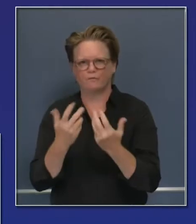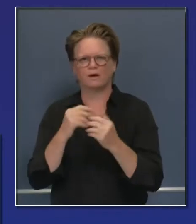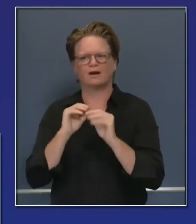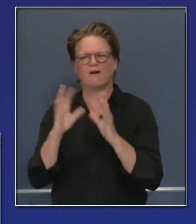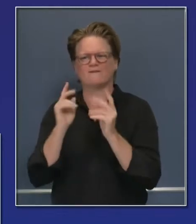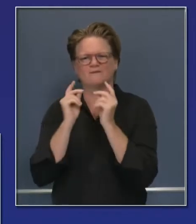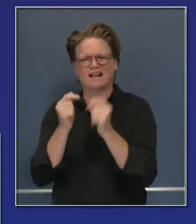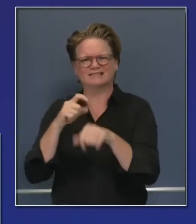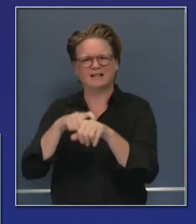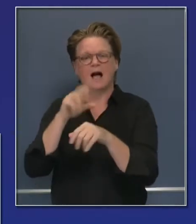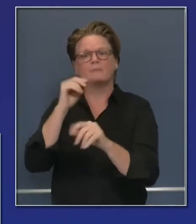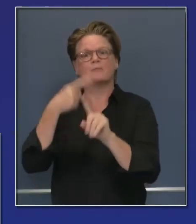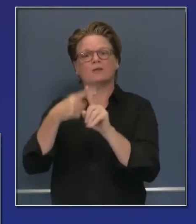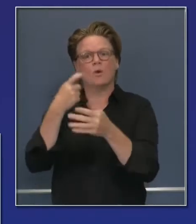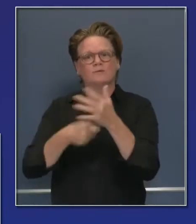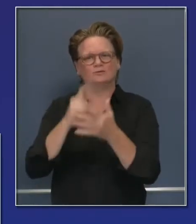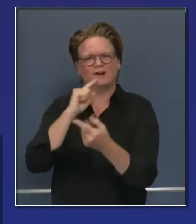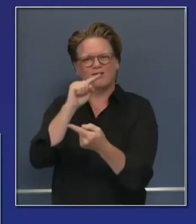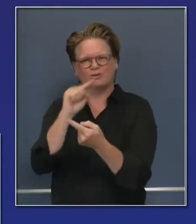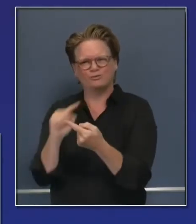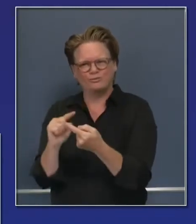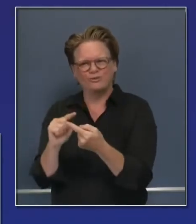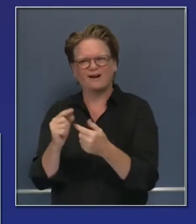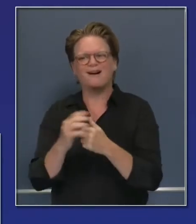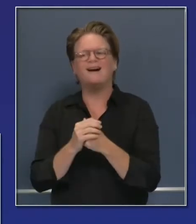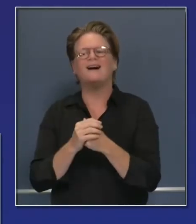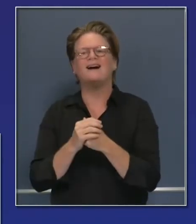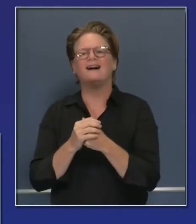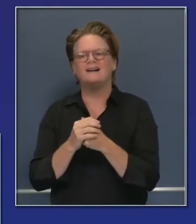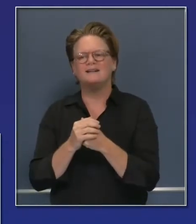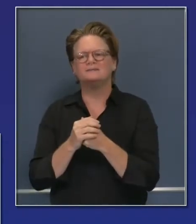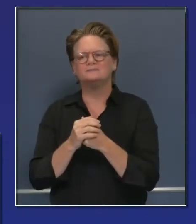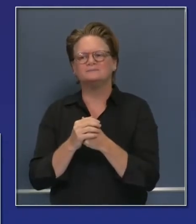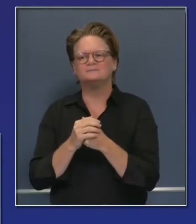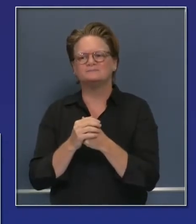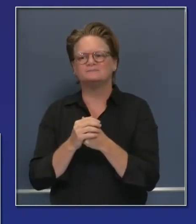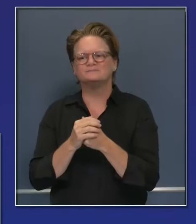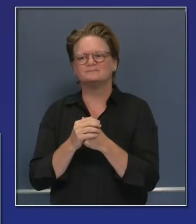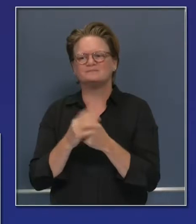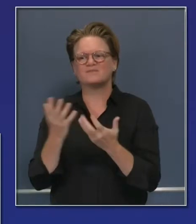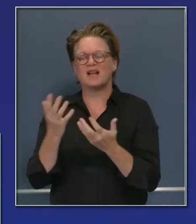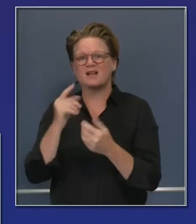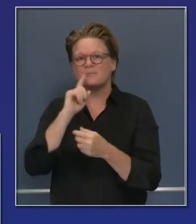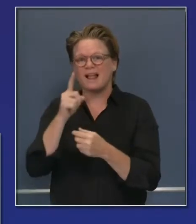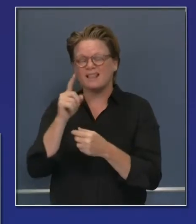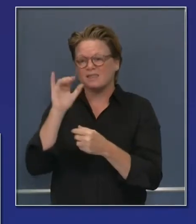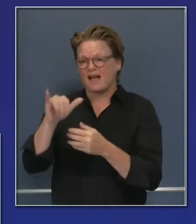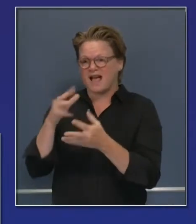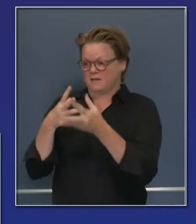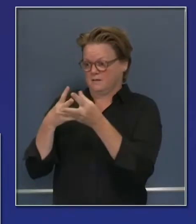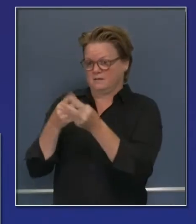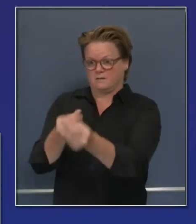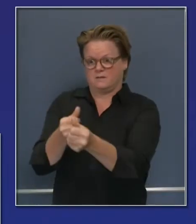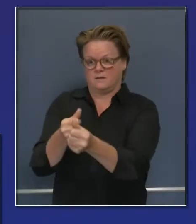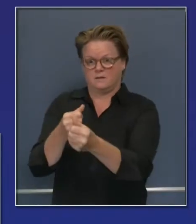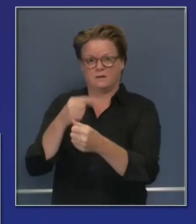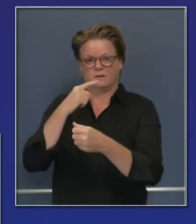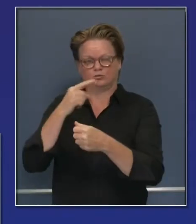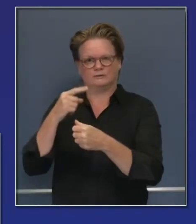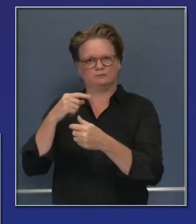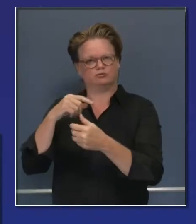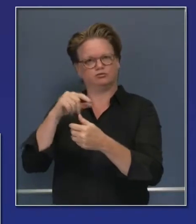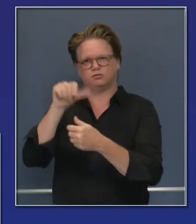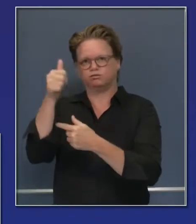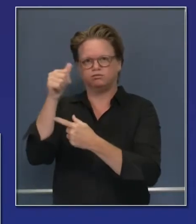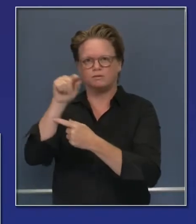$150 to $200, costing the taxpayers quite literally tens of billions of dollars, costing employers billions